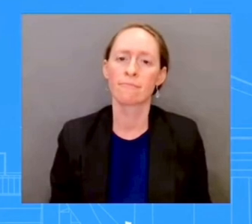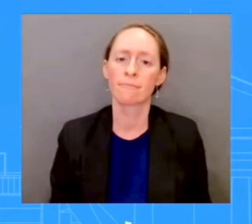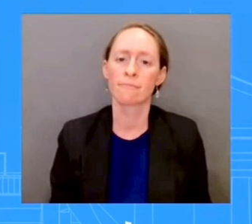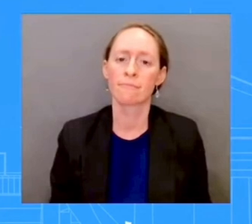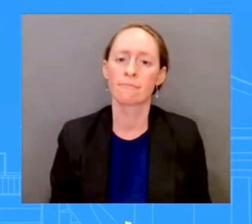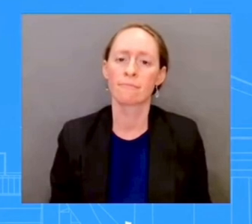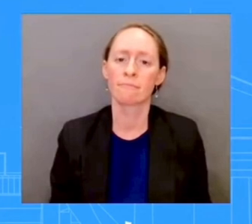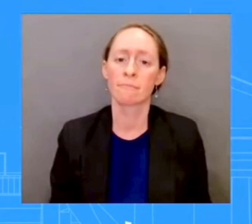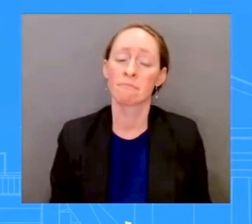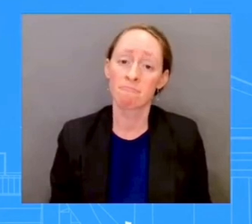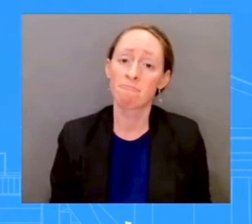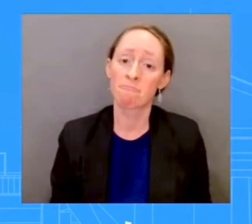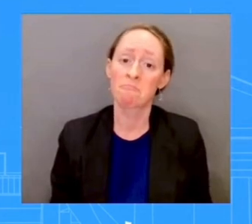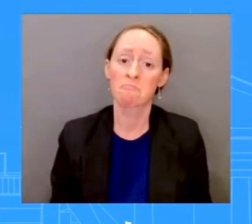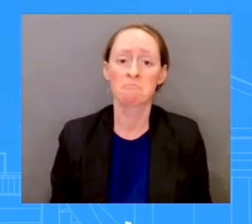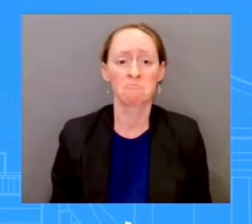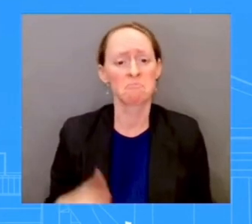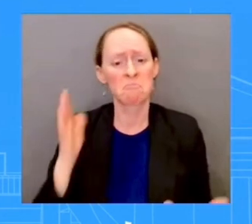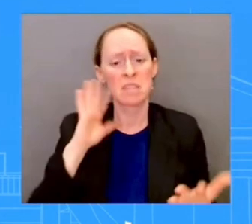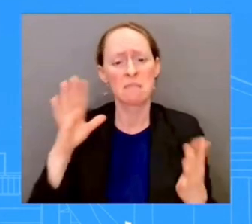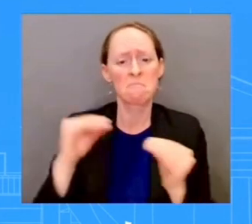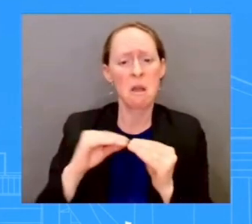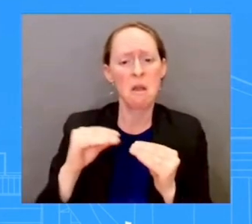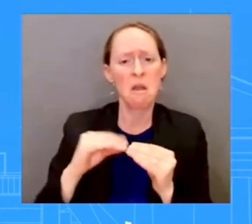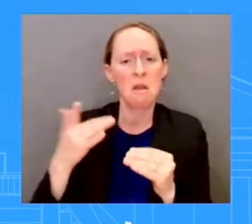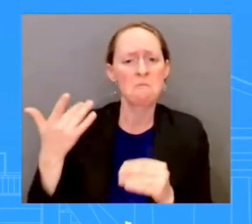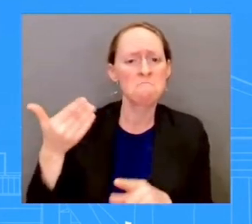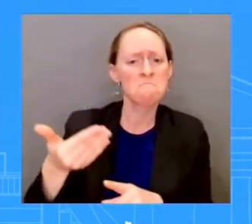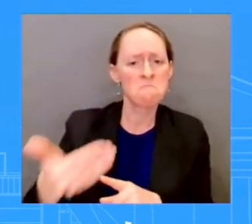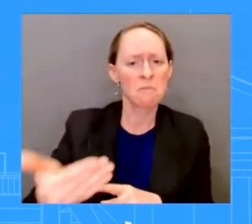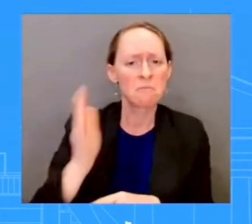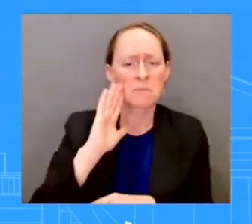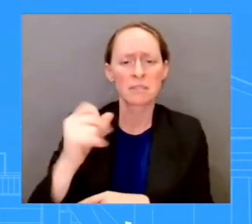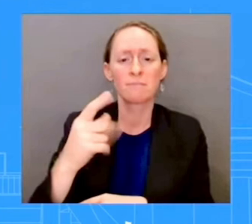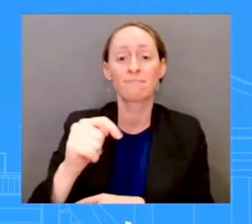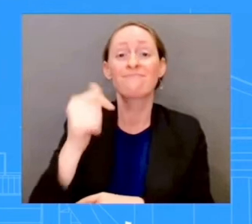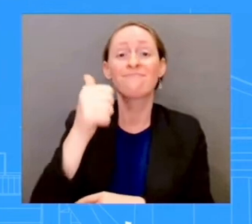in mid-September. All right, guys. Thank you so much. See you next week. Have a great weekend.